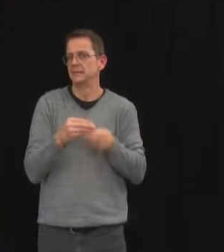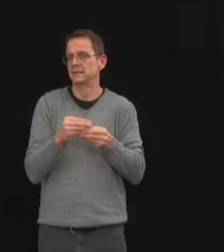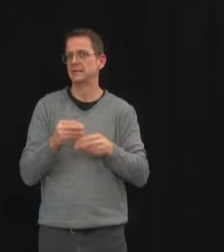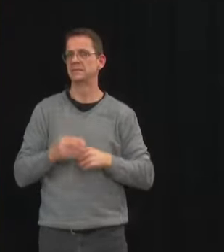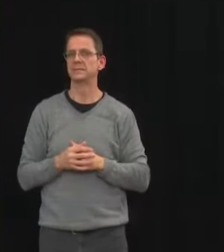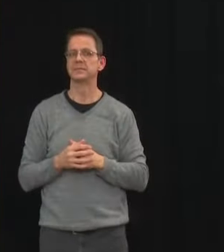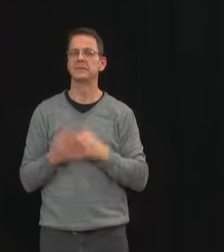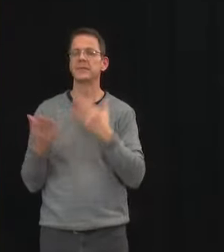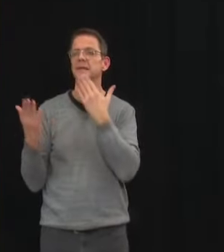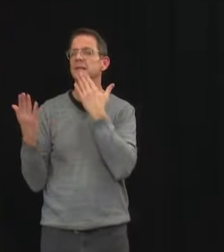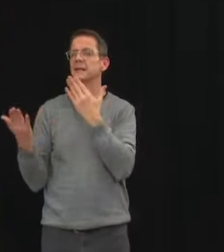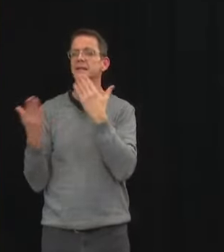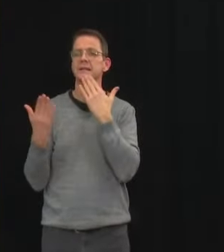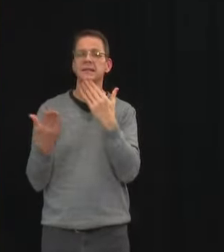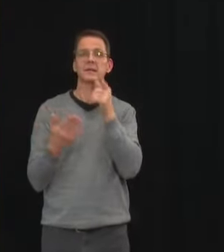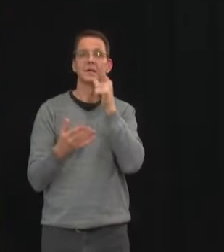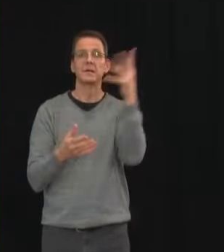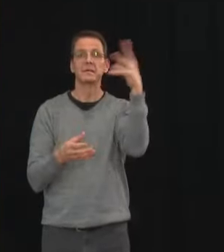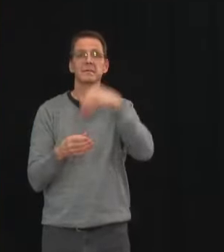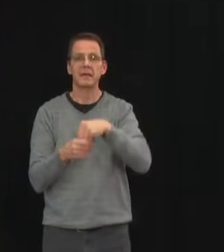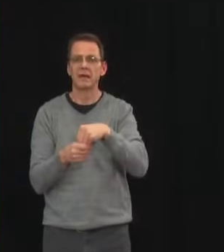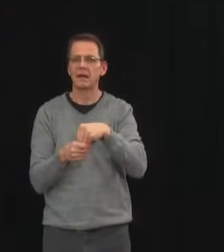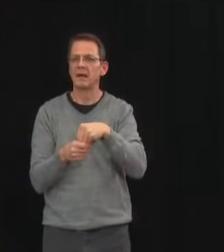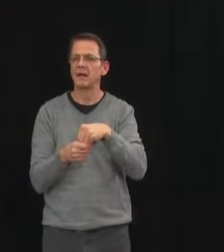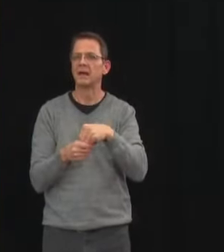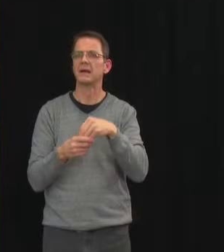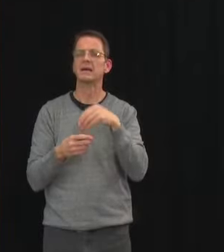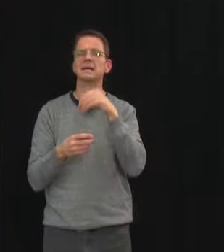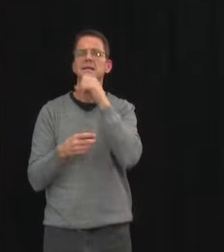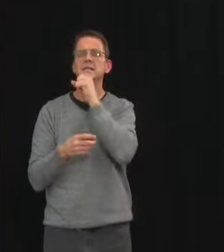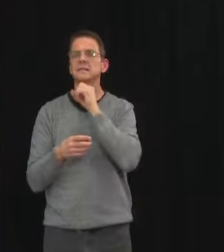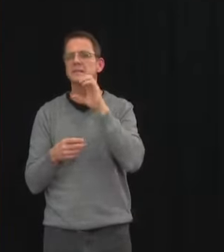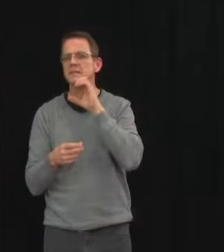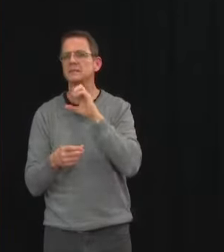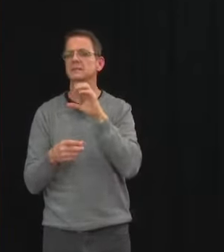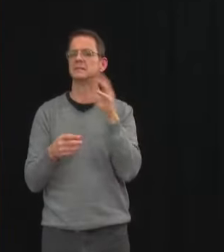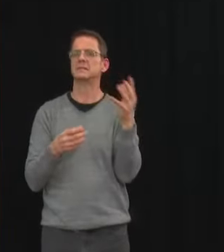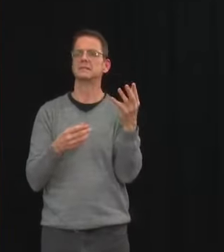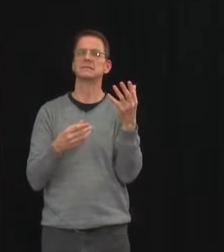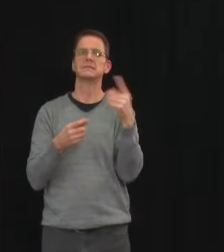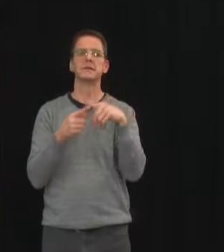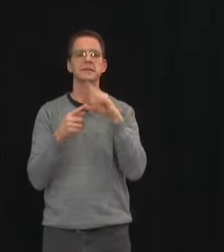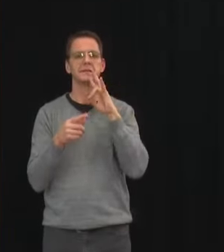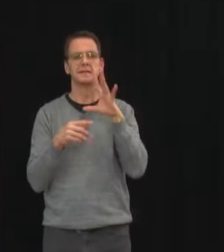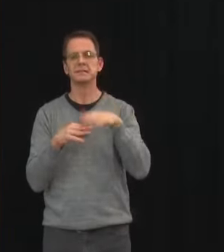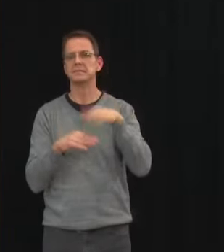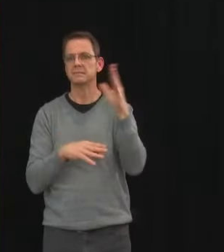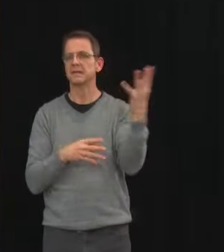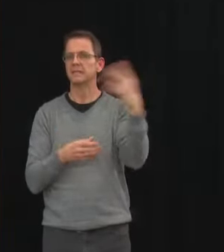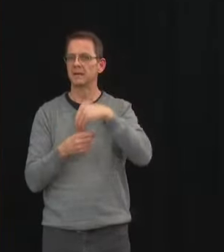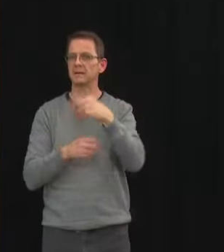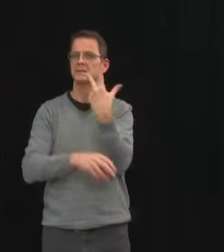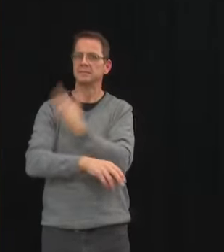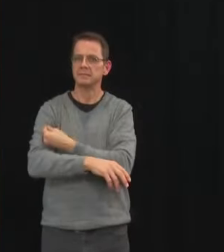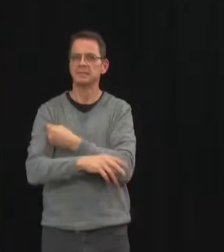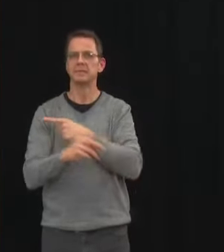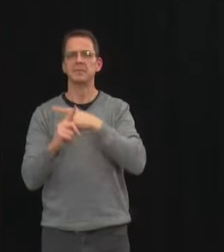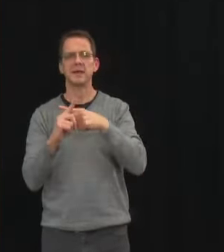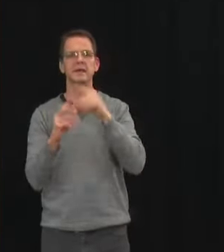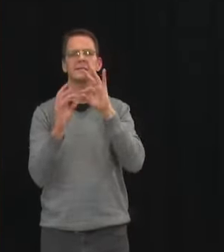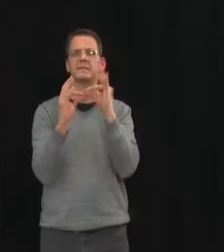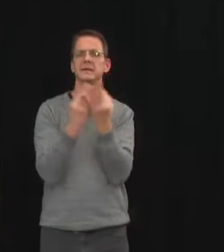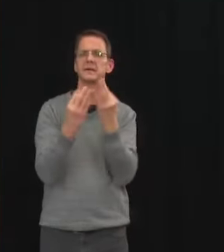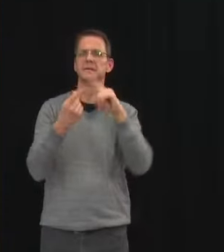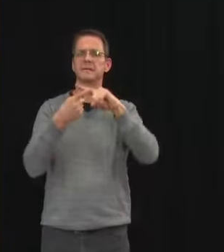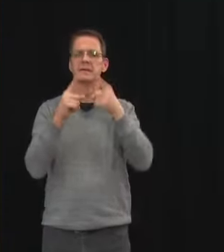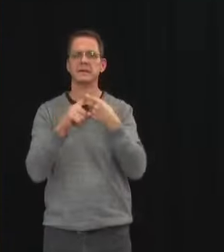friends who helped navigate the online booking system and safely transported their loved ones to appointments. It's wonderful to see so